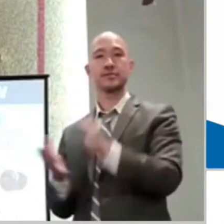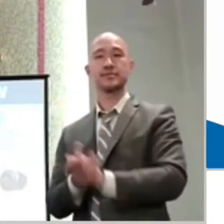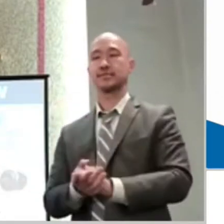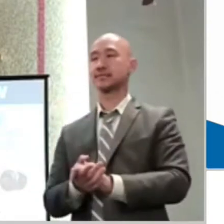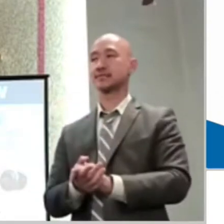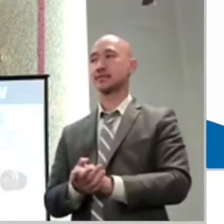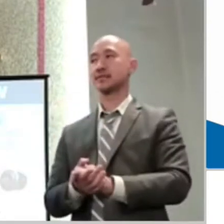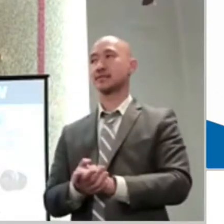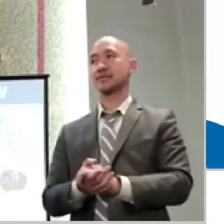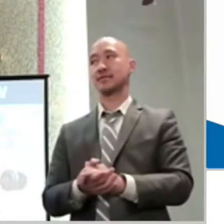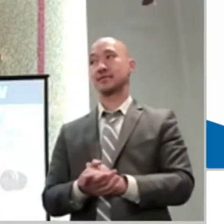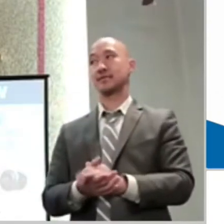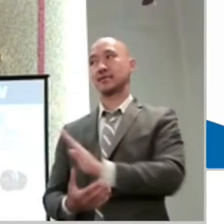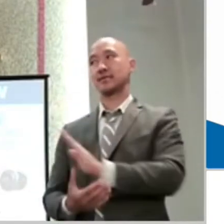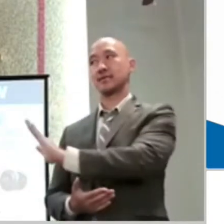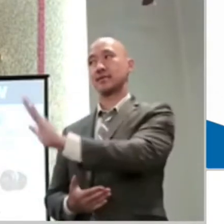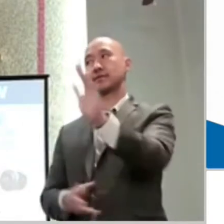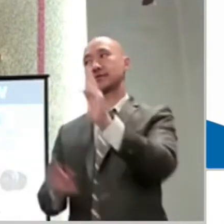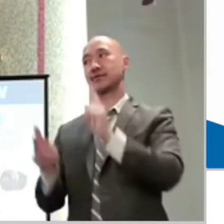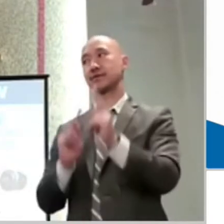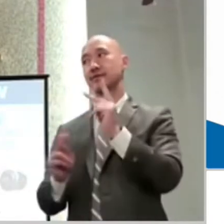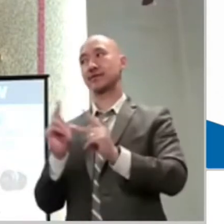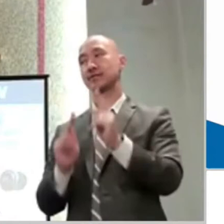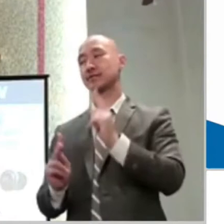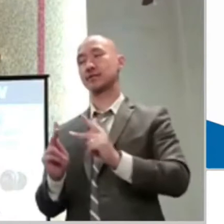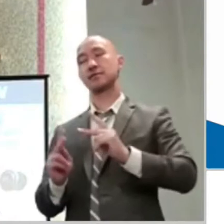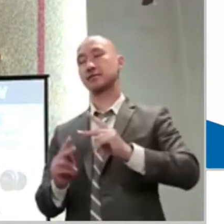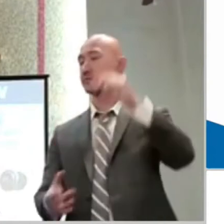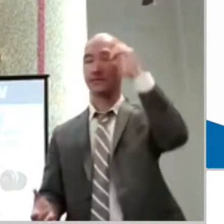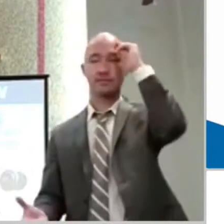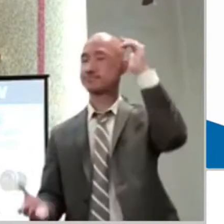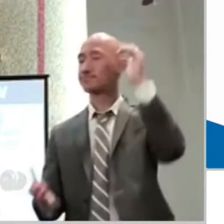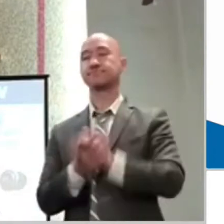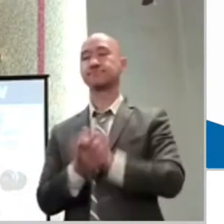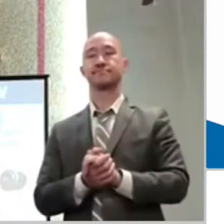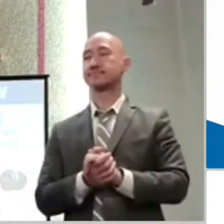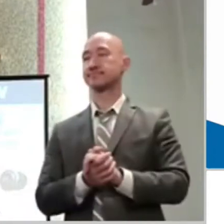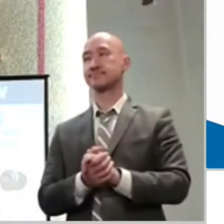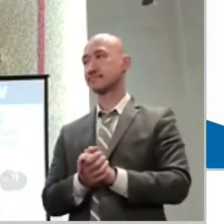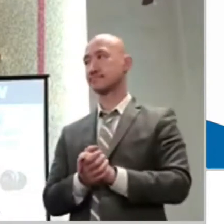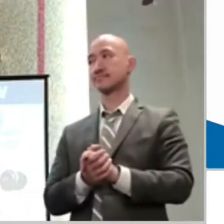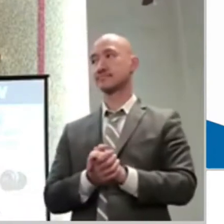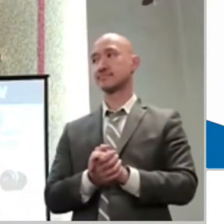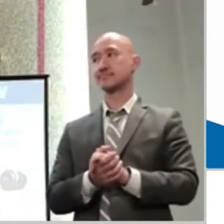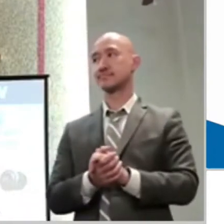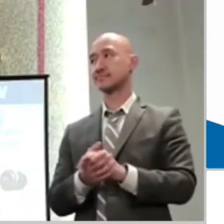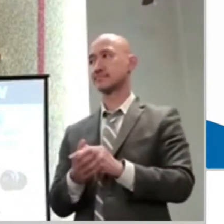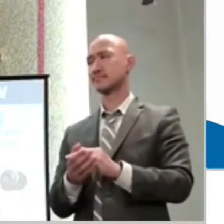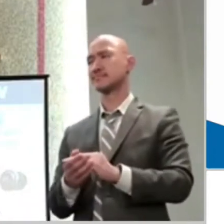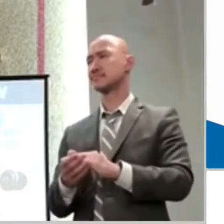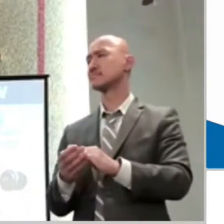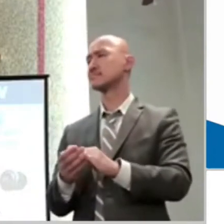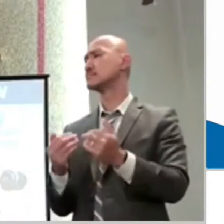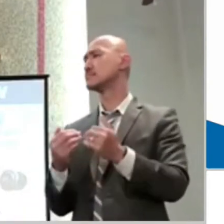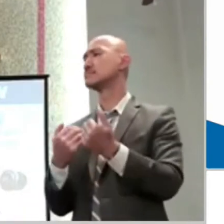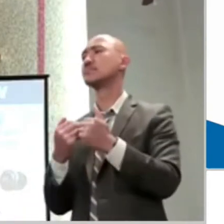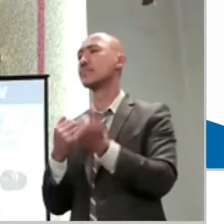How long must I put up with you? Sounds like the parent of a child, right? The parent of a young person.